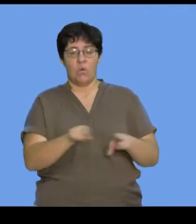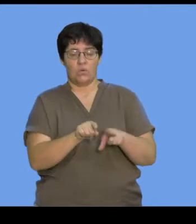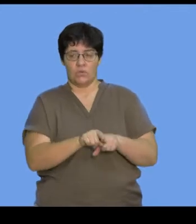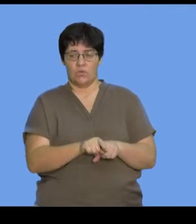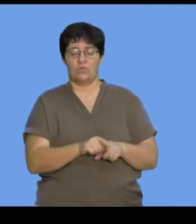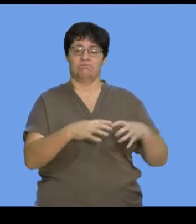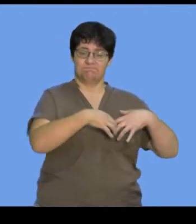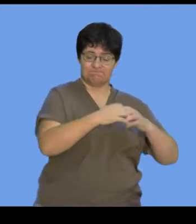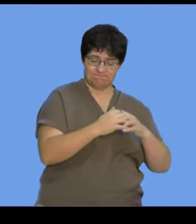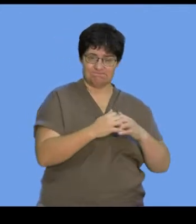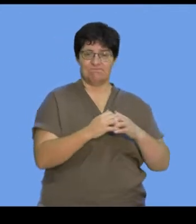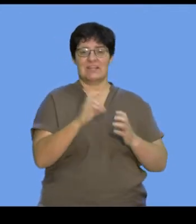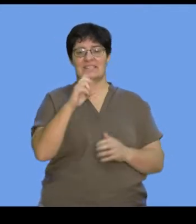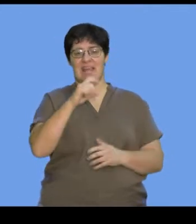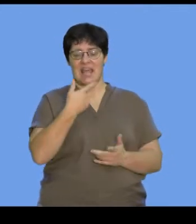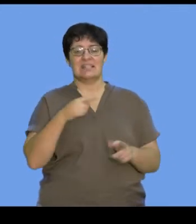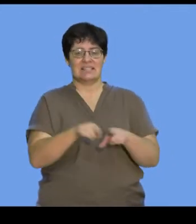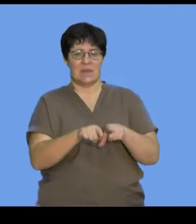of DNA as a molecule of life.